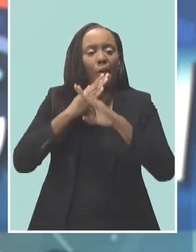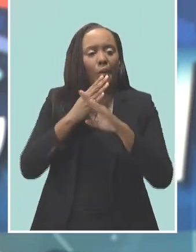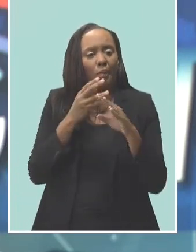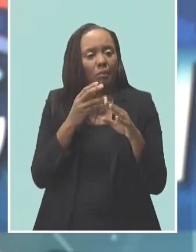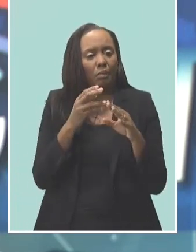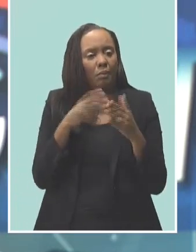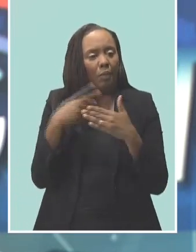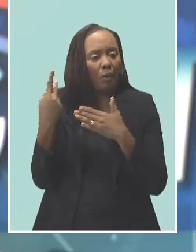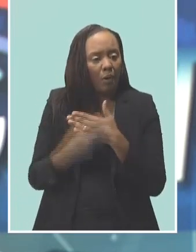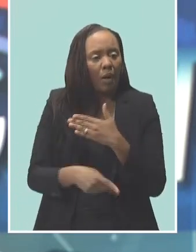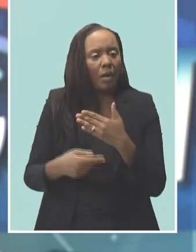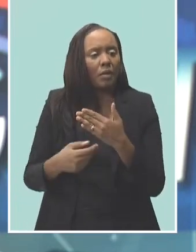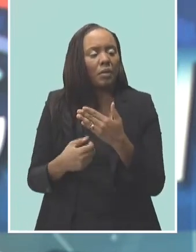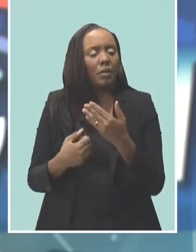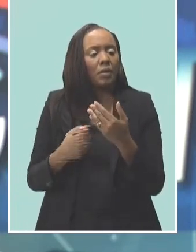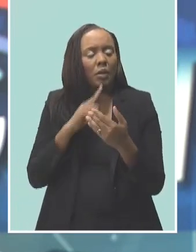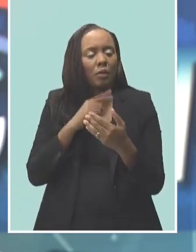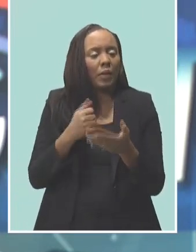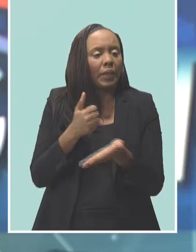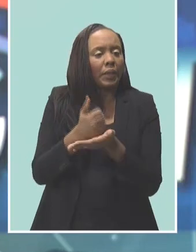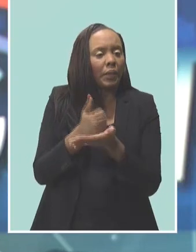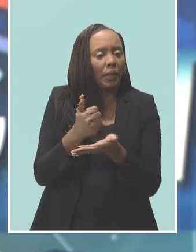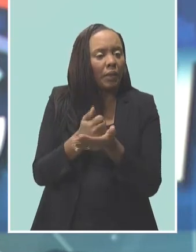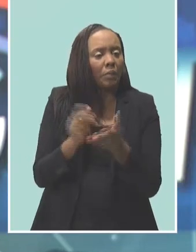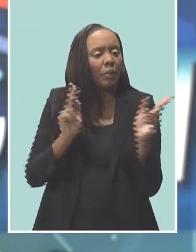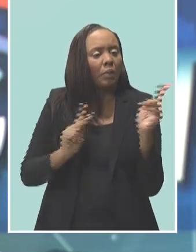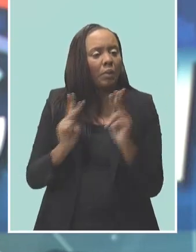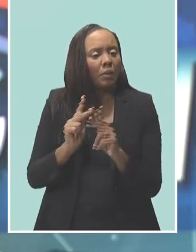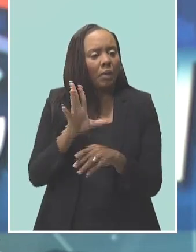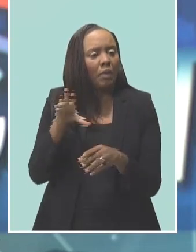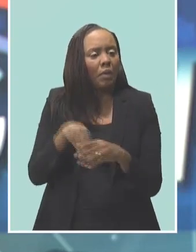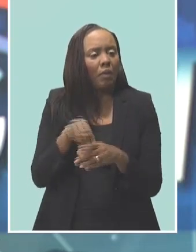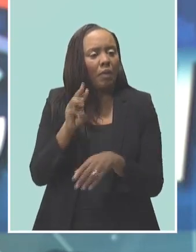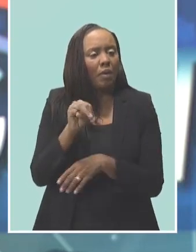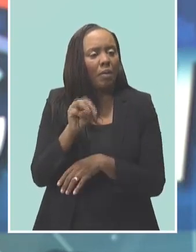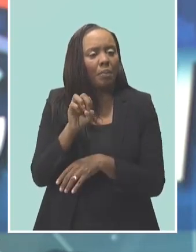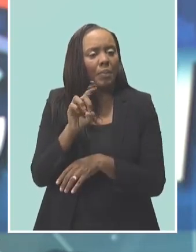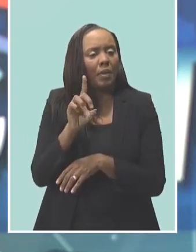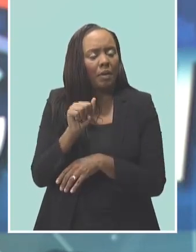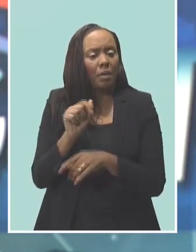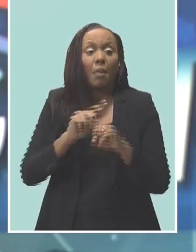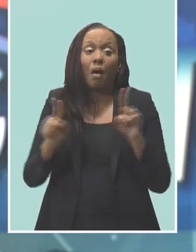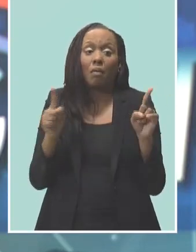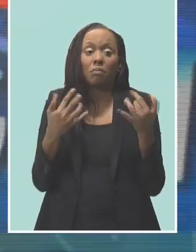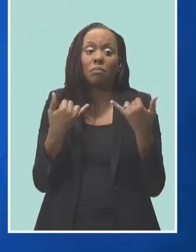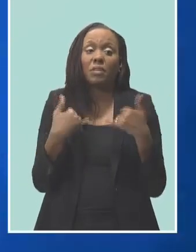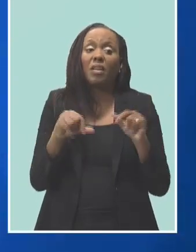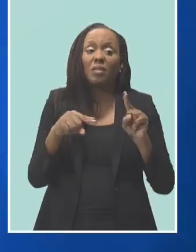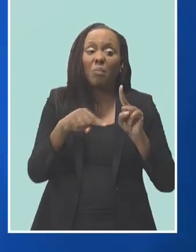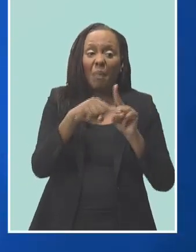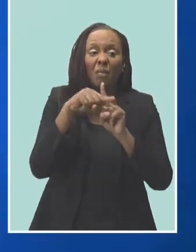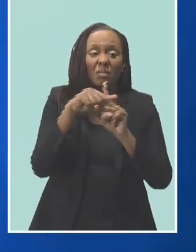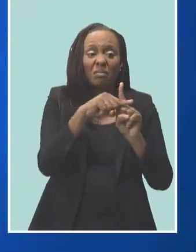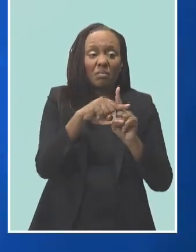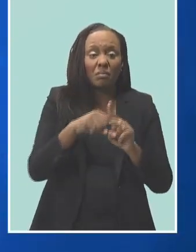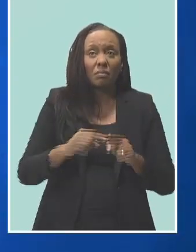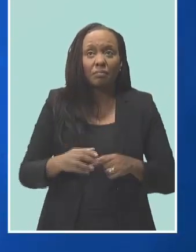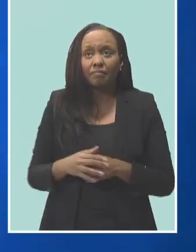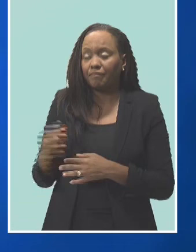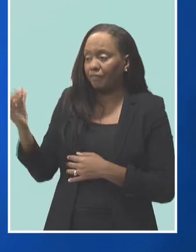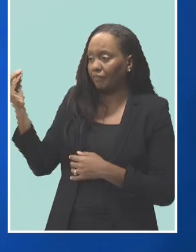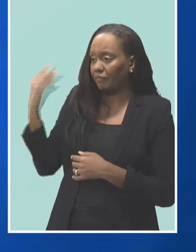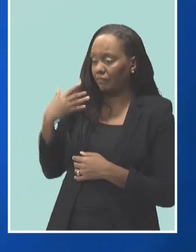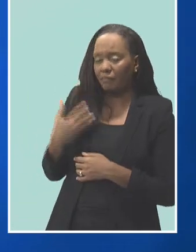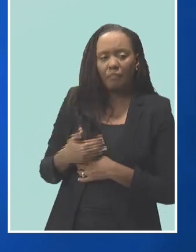benefited media practitioners. Now, despite this, there have been some positives to report. I can announce that following a